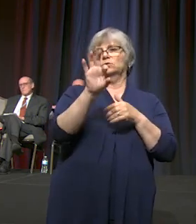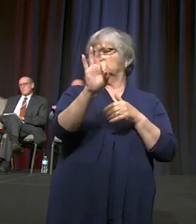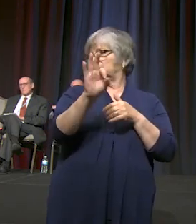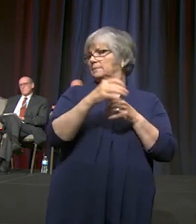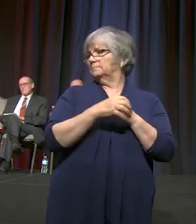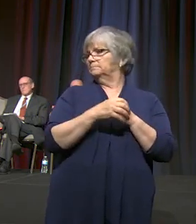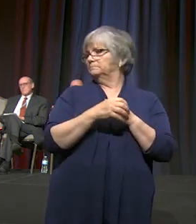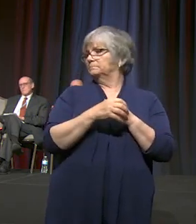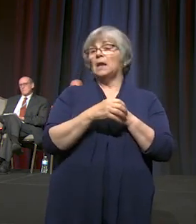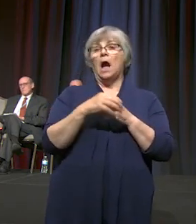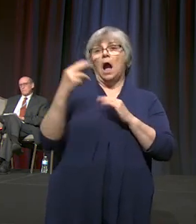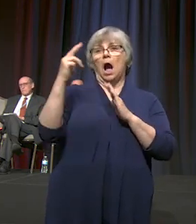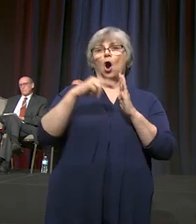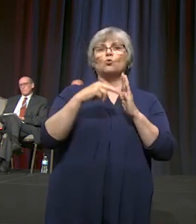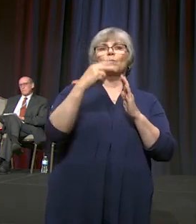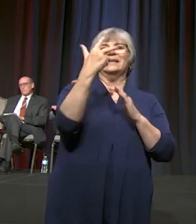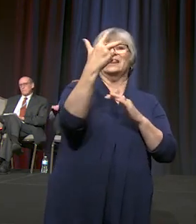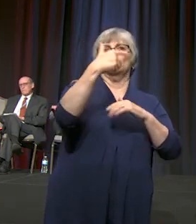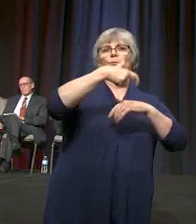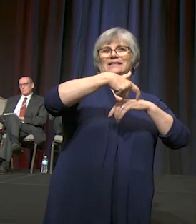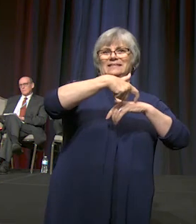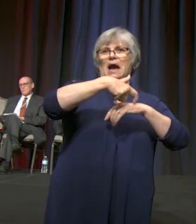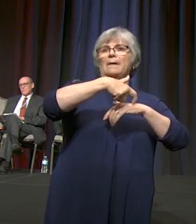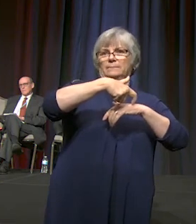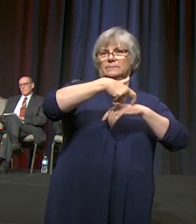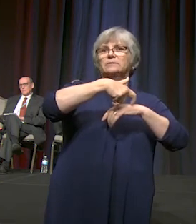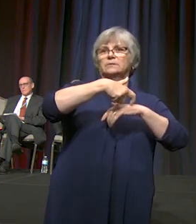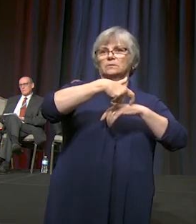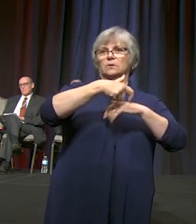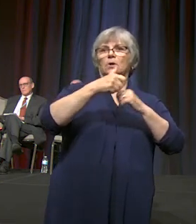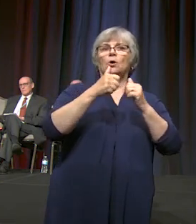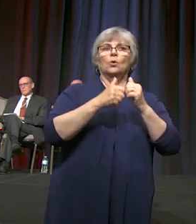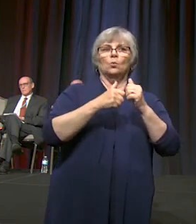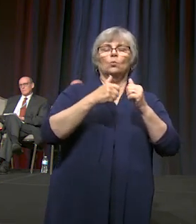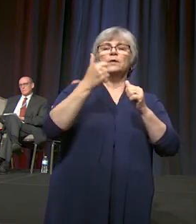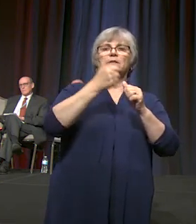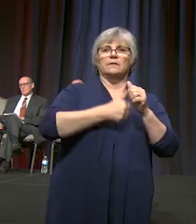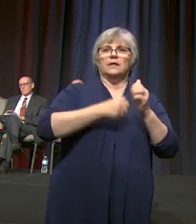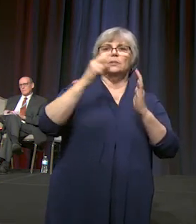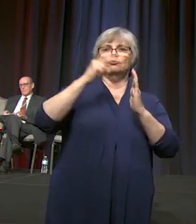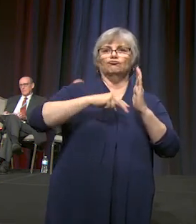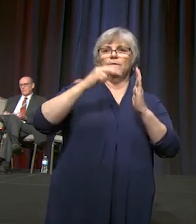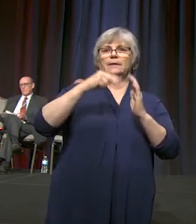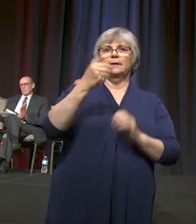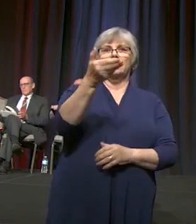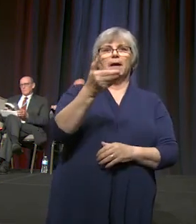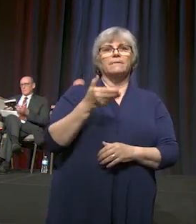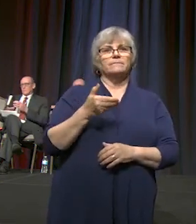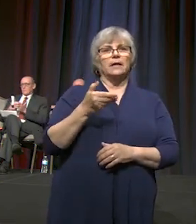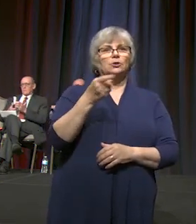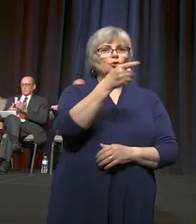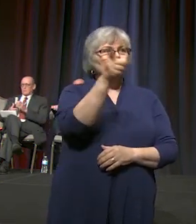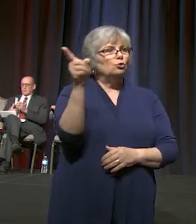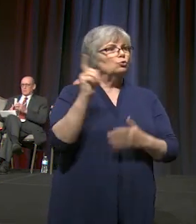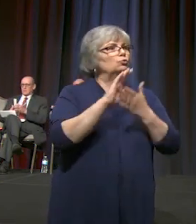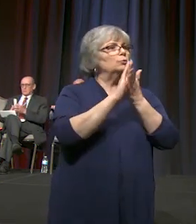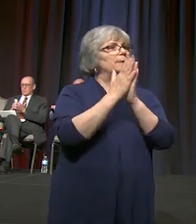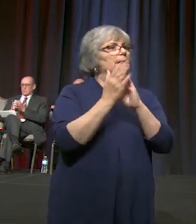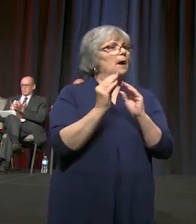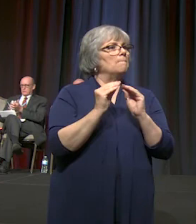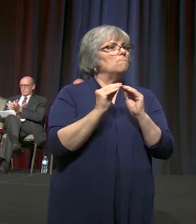I will read it three times. With each reading, I invite you to become more